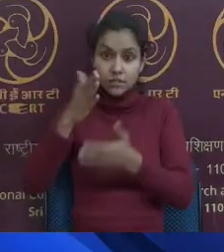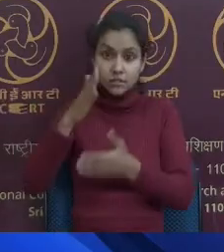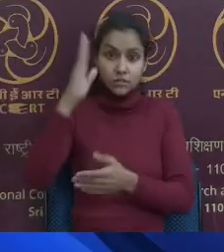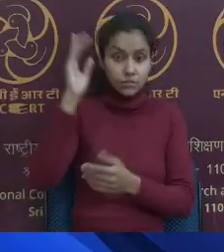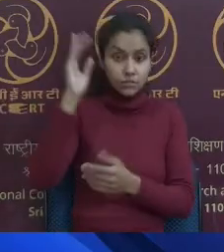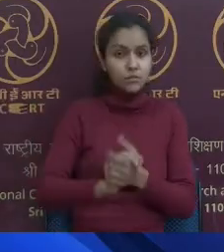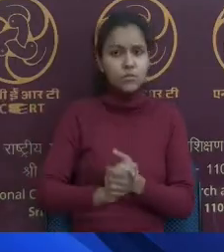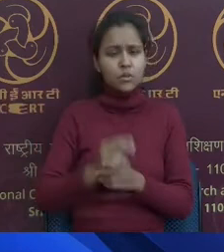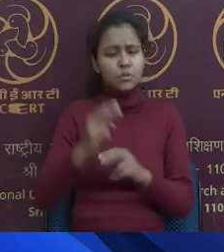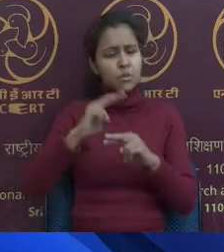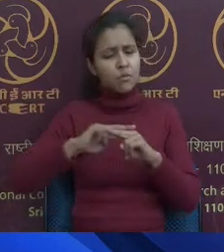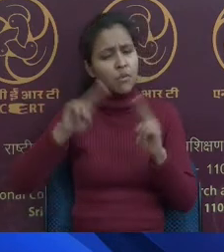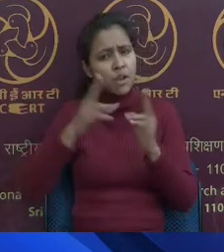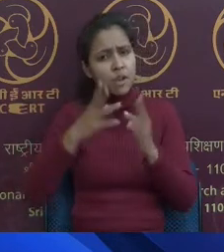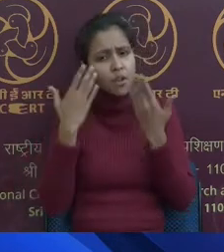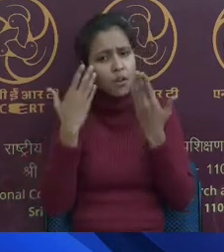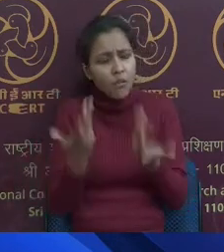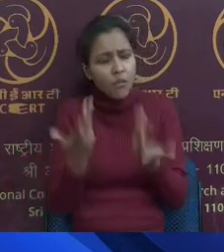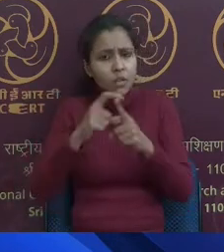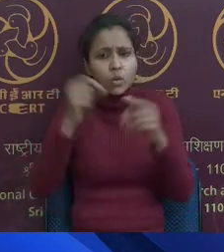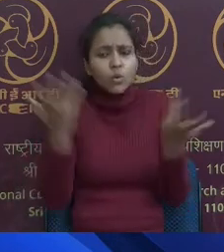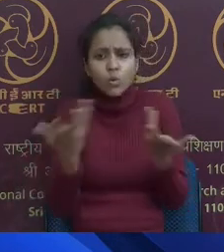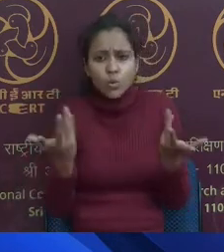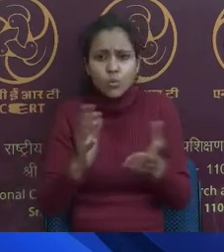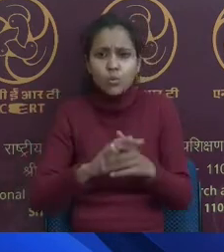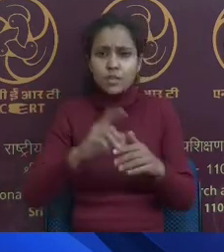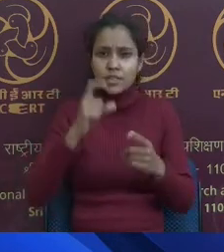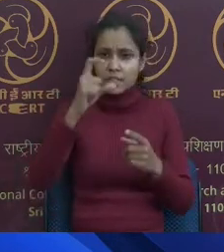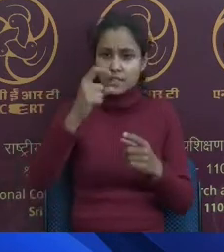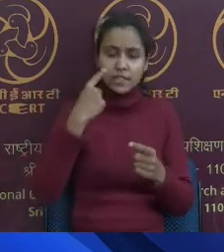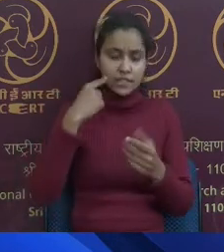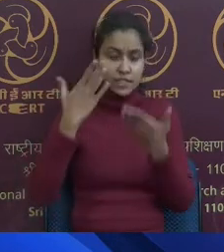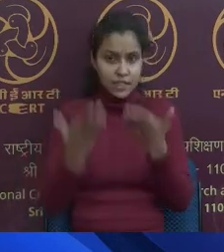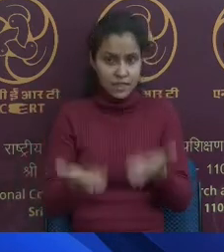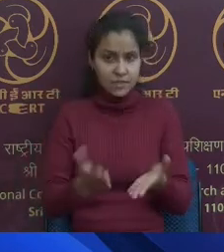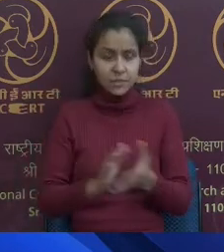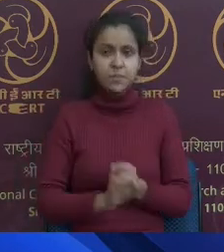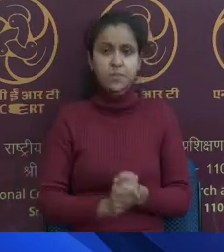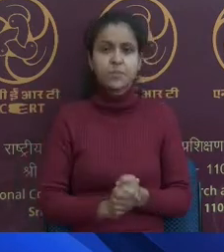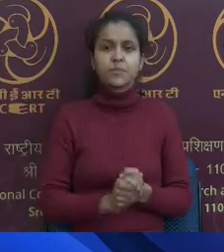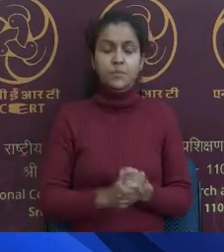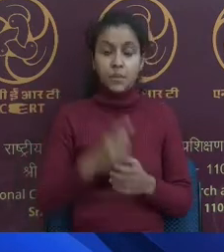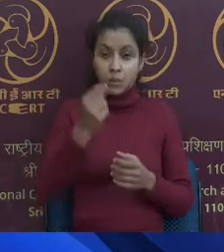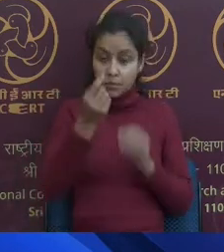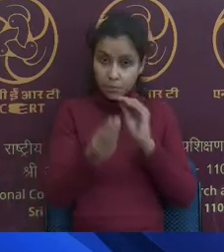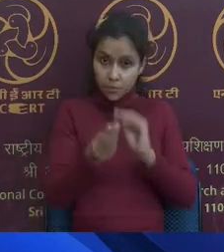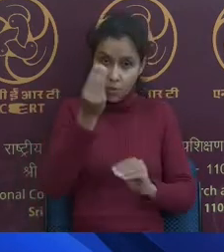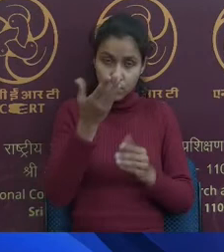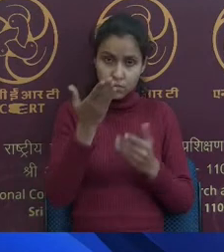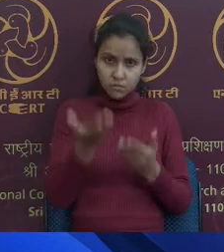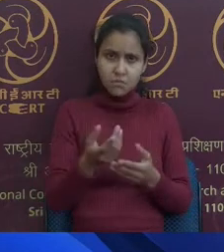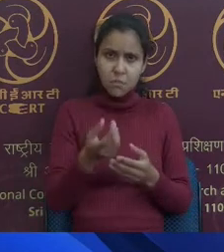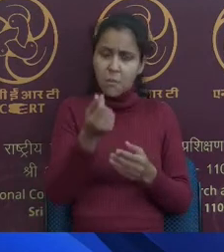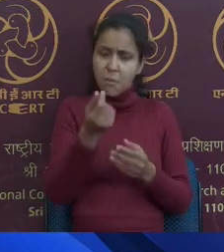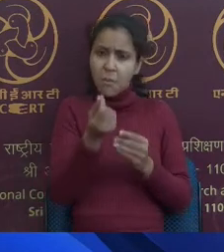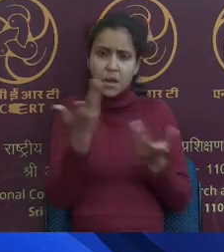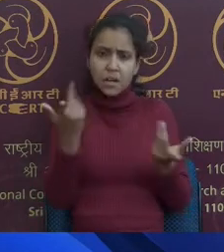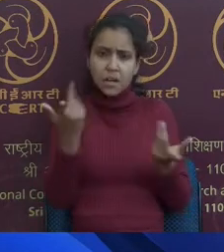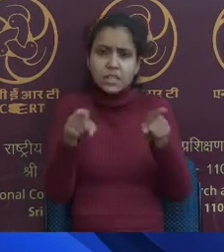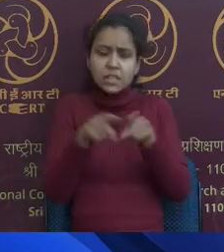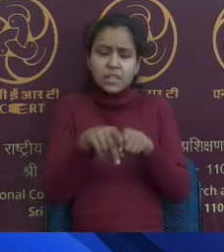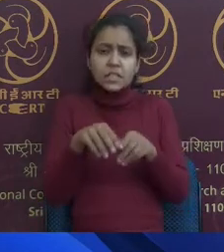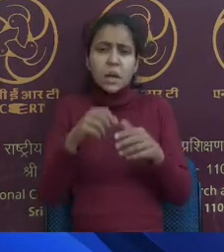we want to do is learning with this AI, we wanted cost, which is the monthly cost and actually making it